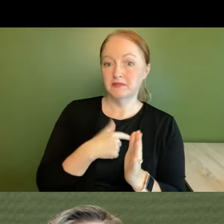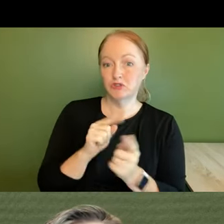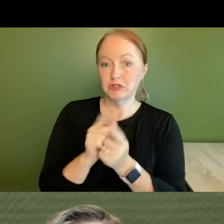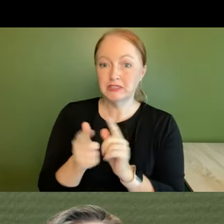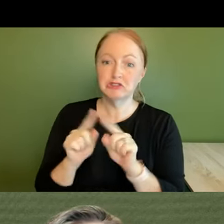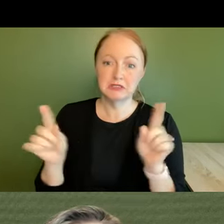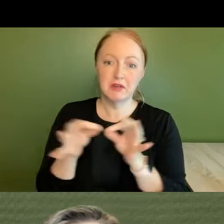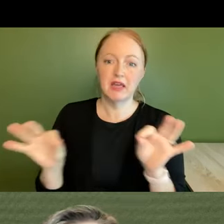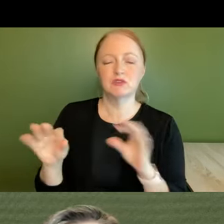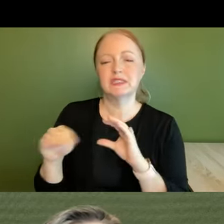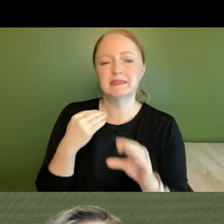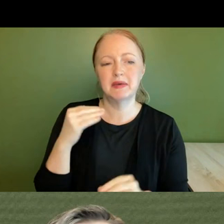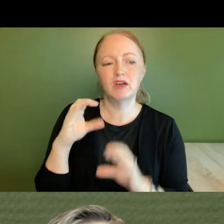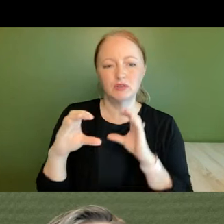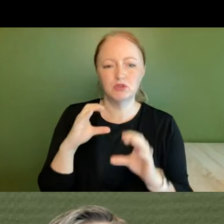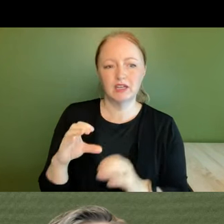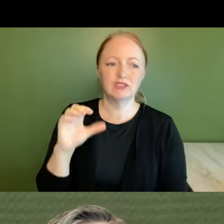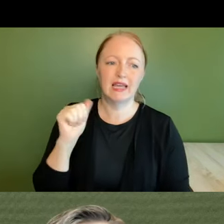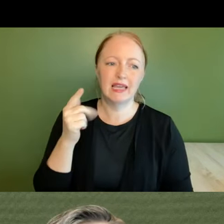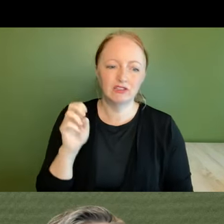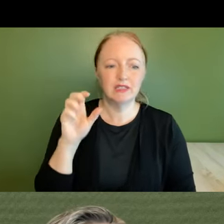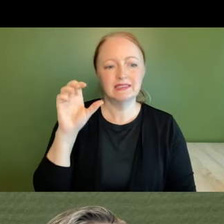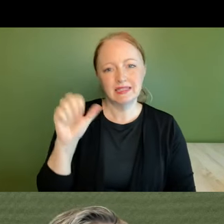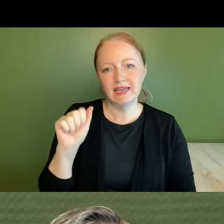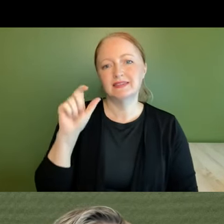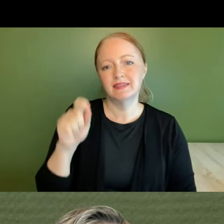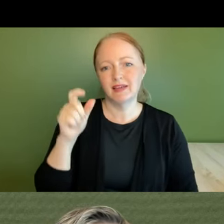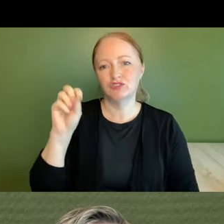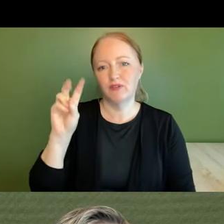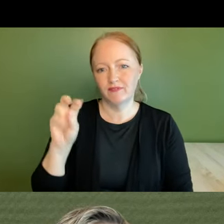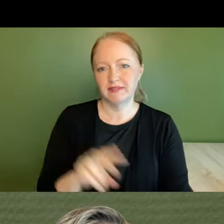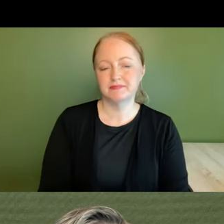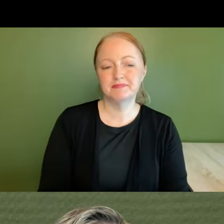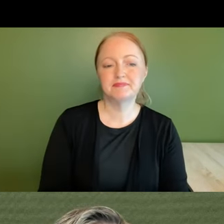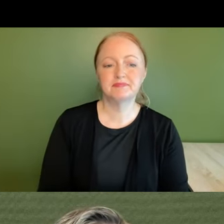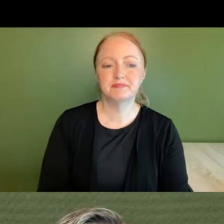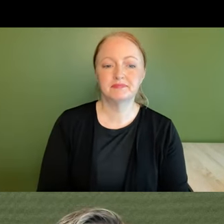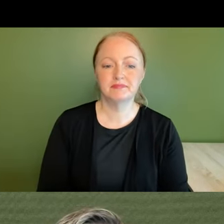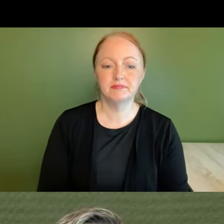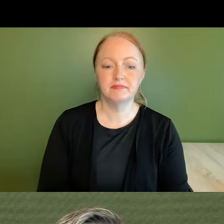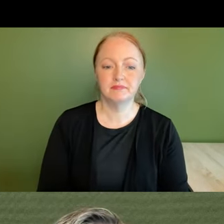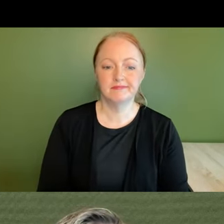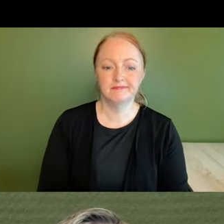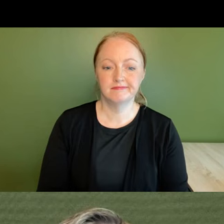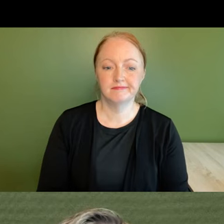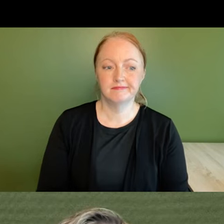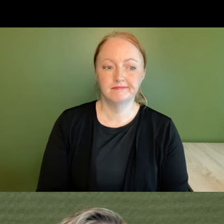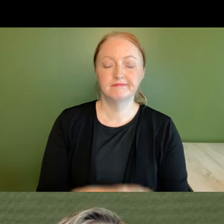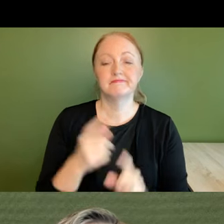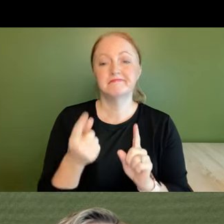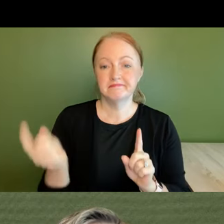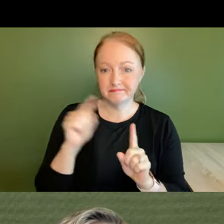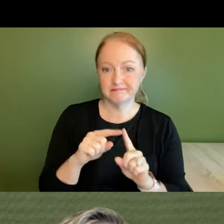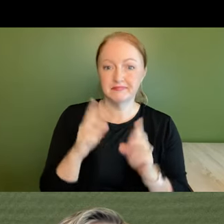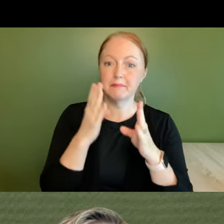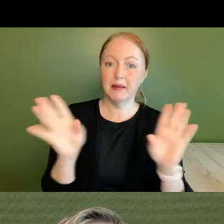communications at aging.ca.gov swinging background to